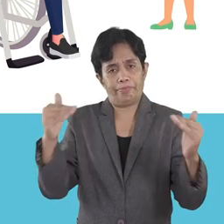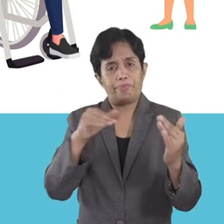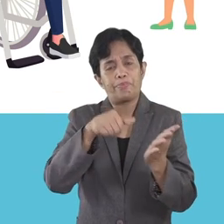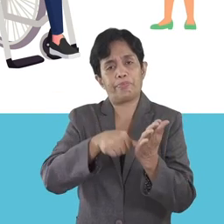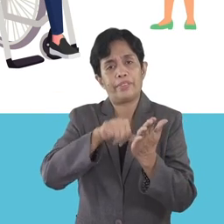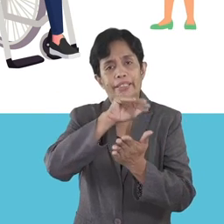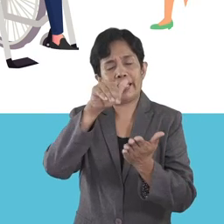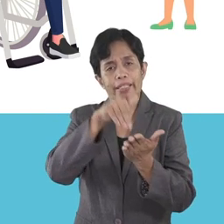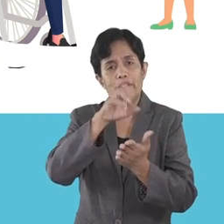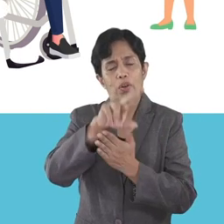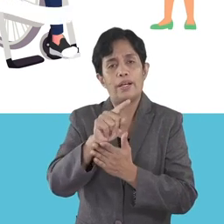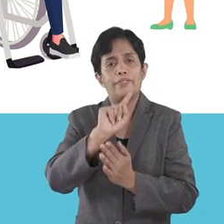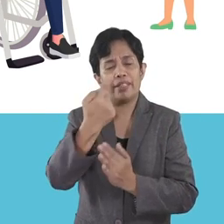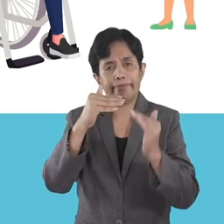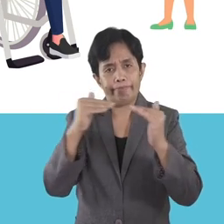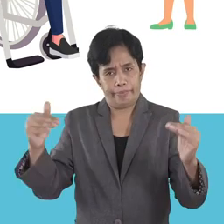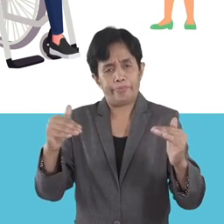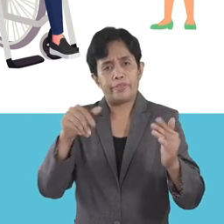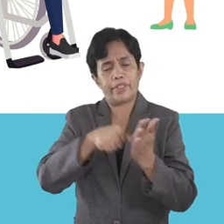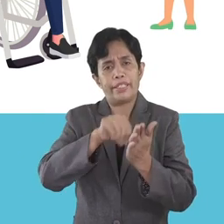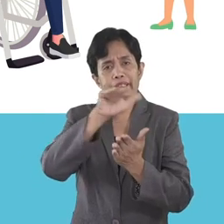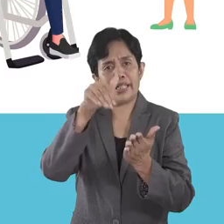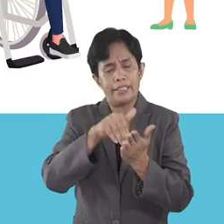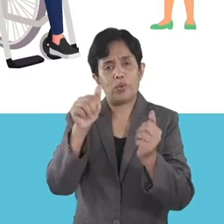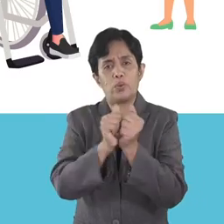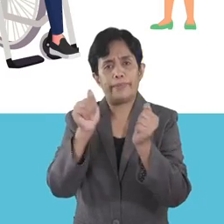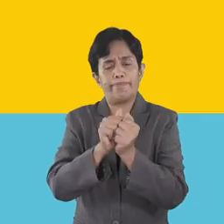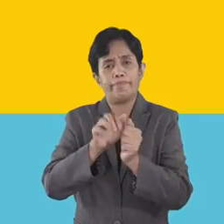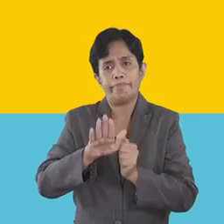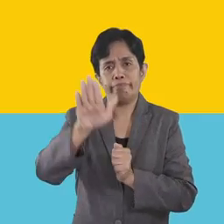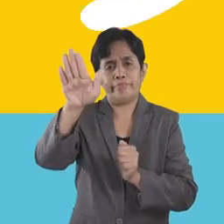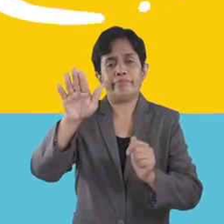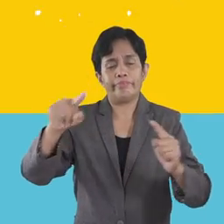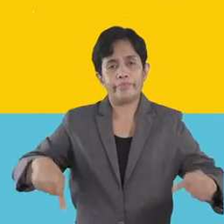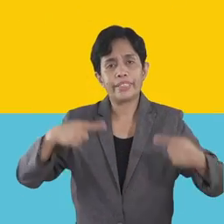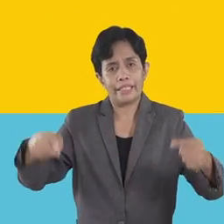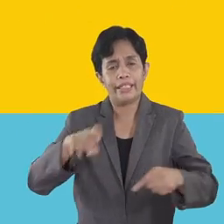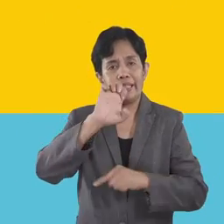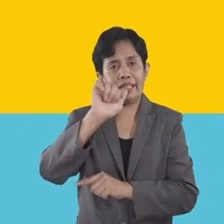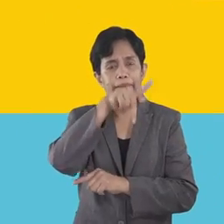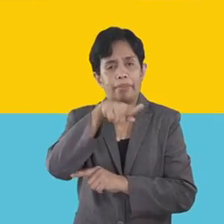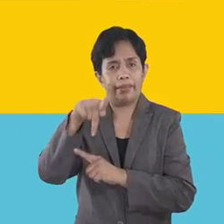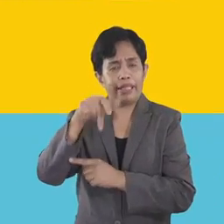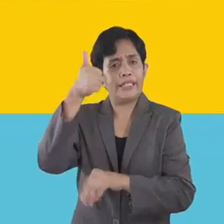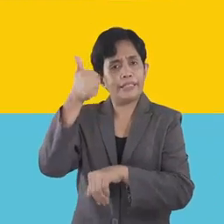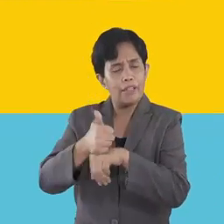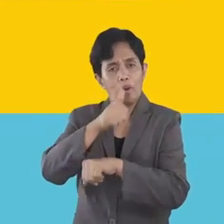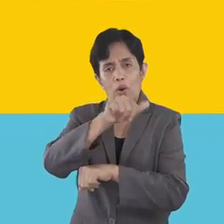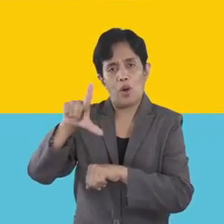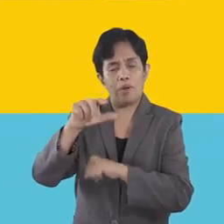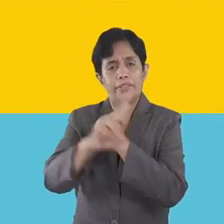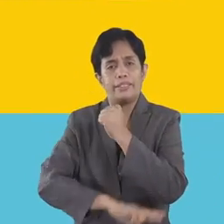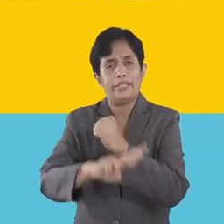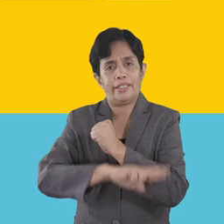centers or single-story voting centers with steep terrains. EAPPs will be set up in all regions